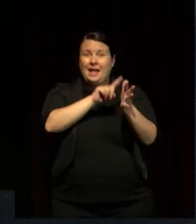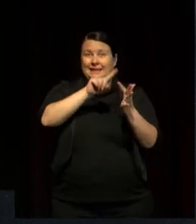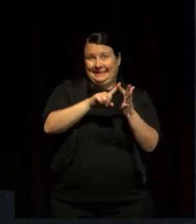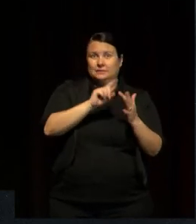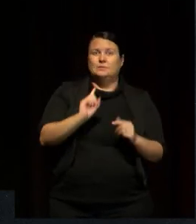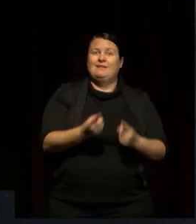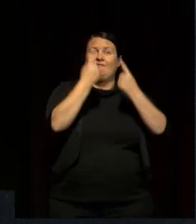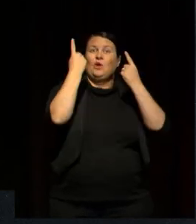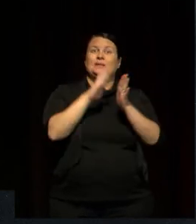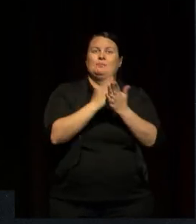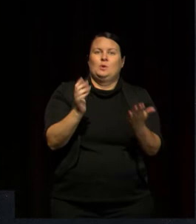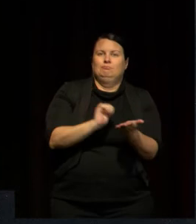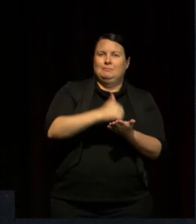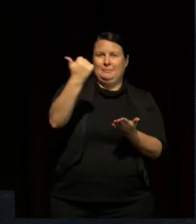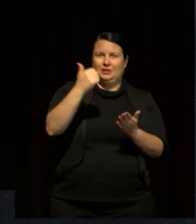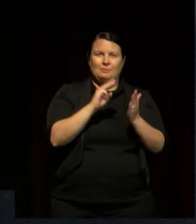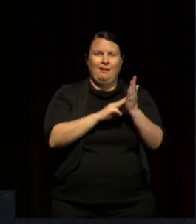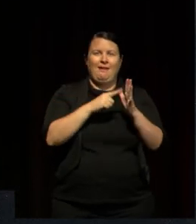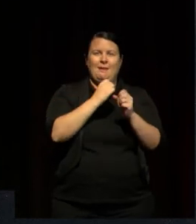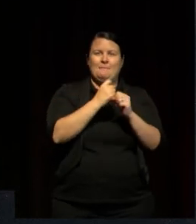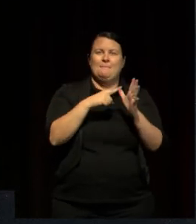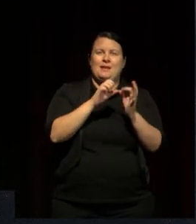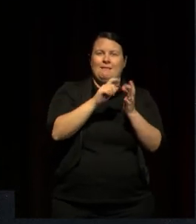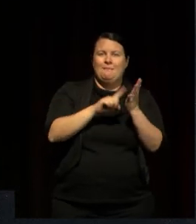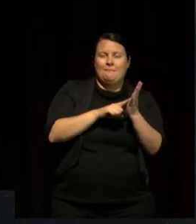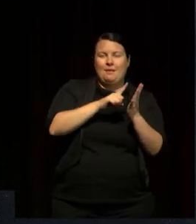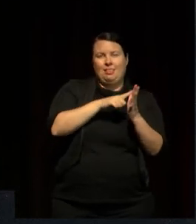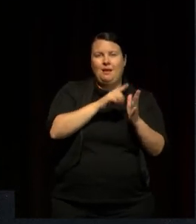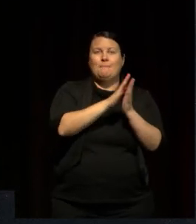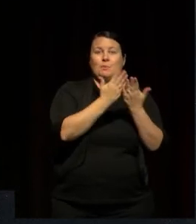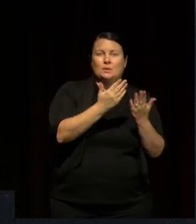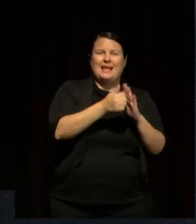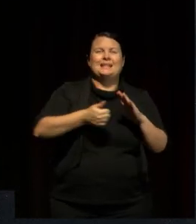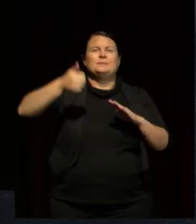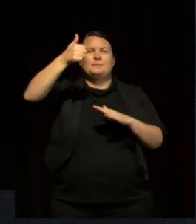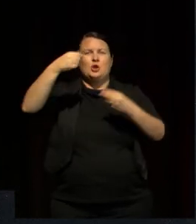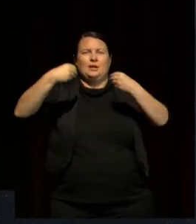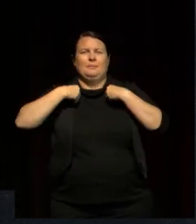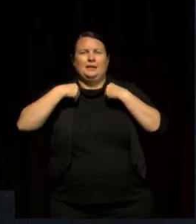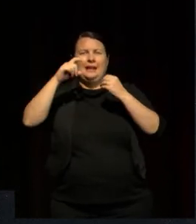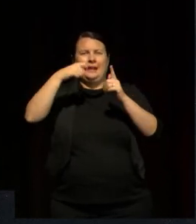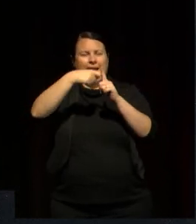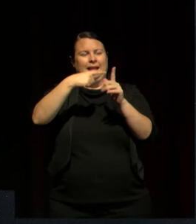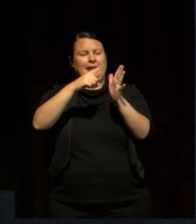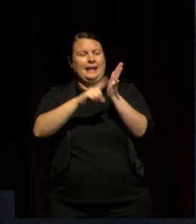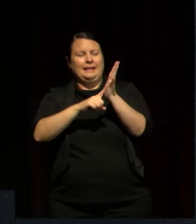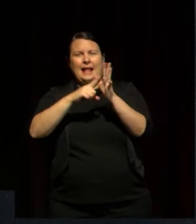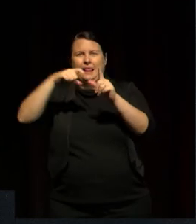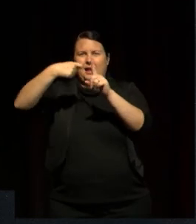published by Magabala Books and its parent company, KALAK, which is the Kimberley Aboriginal